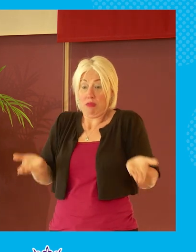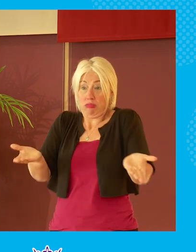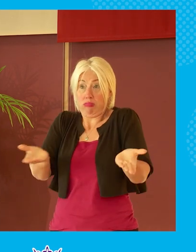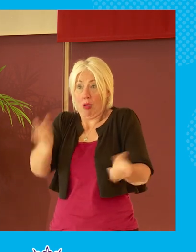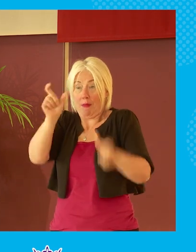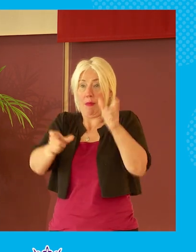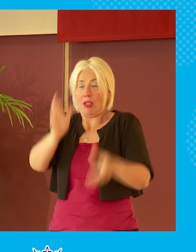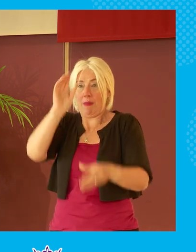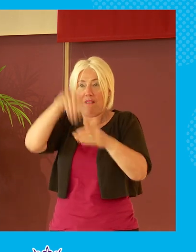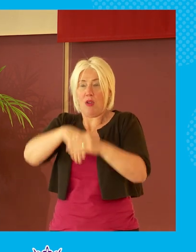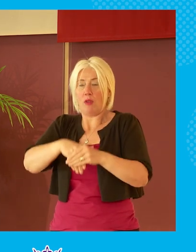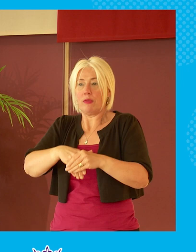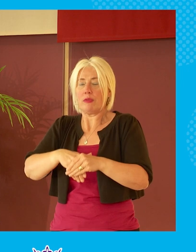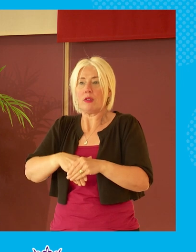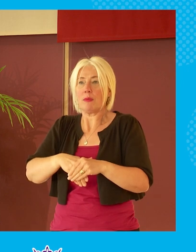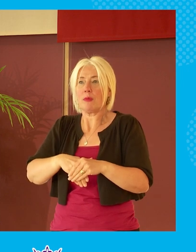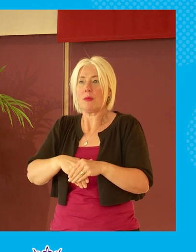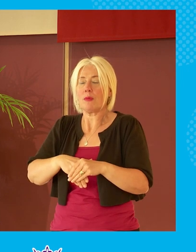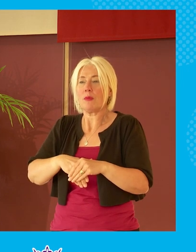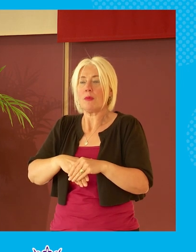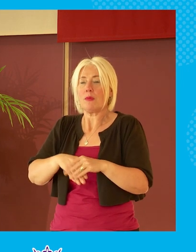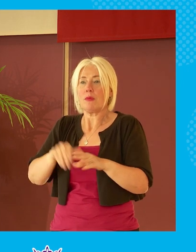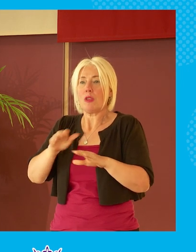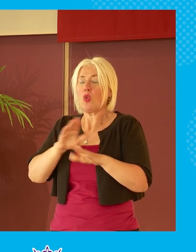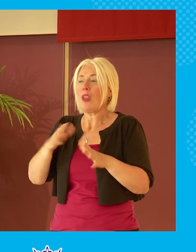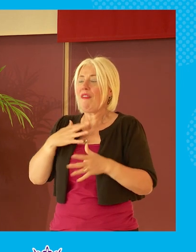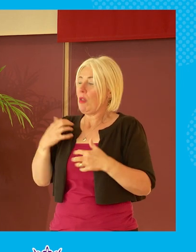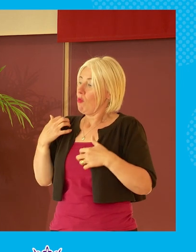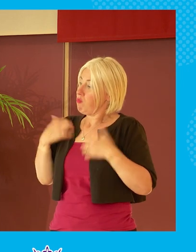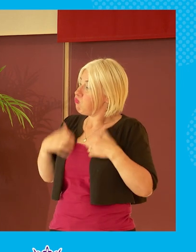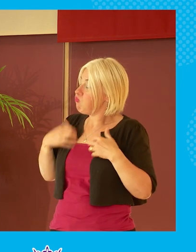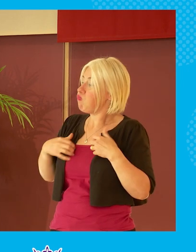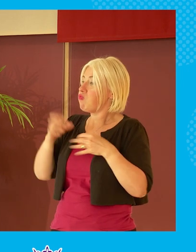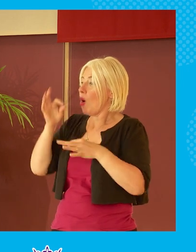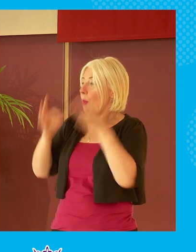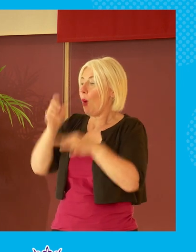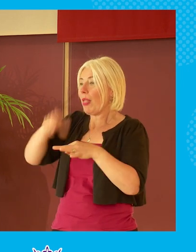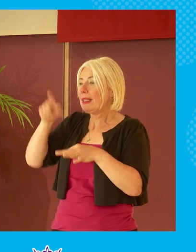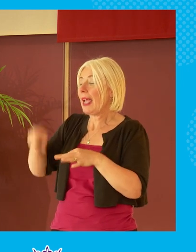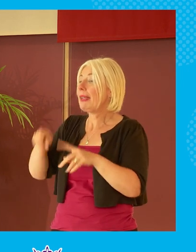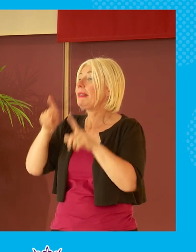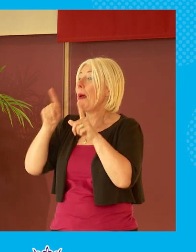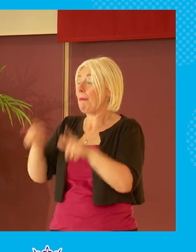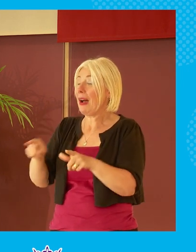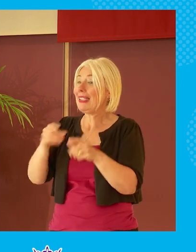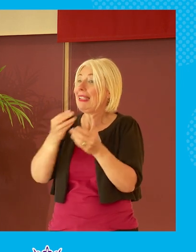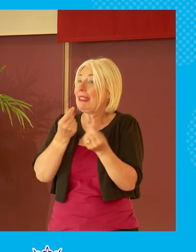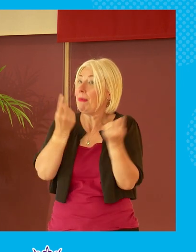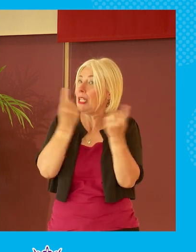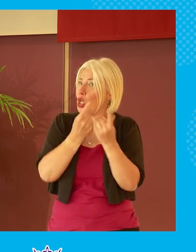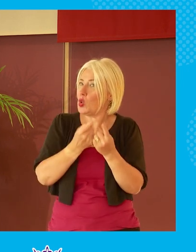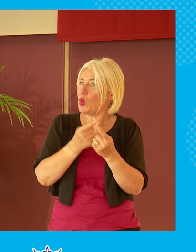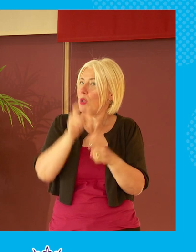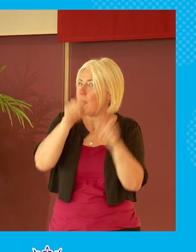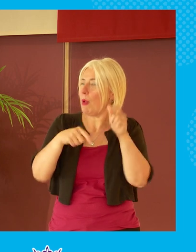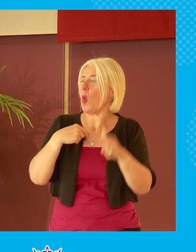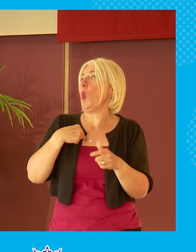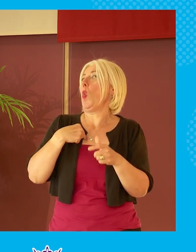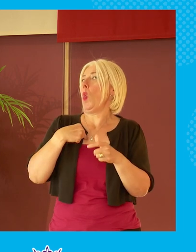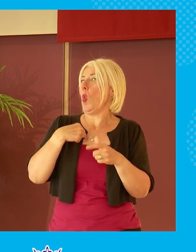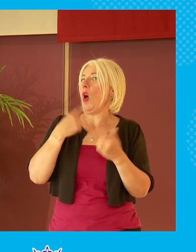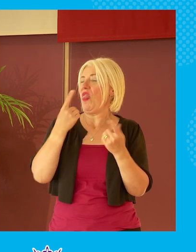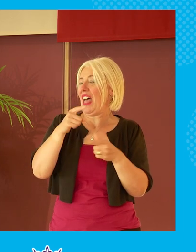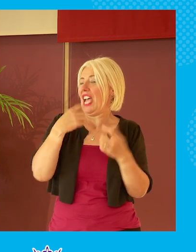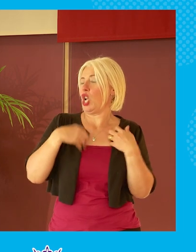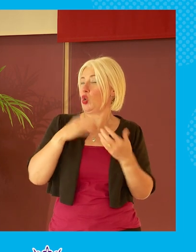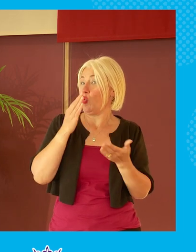because people don't have to be involved or interested in politics but everybody is interested in issues everybody's interested in making decisions about things